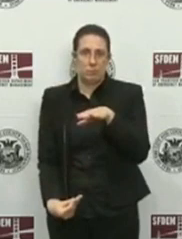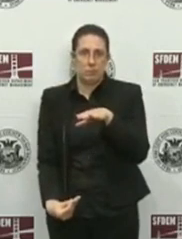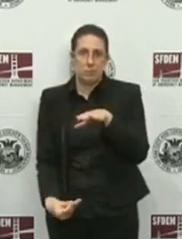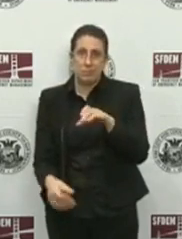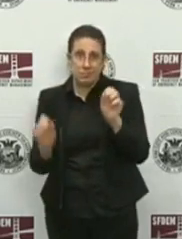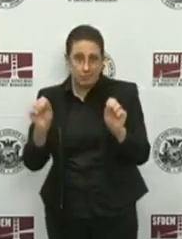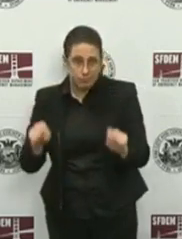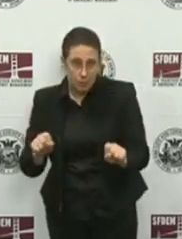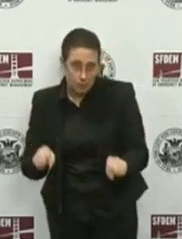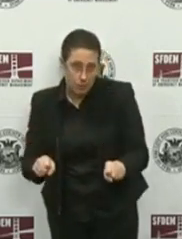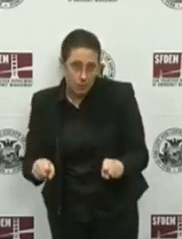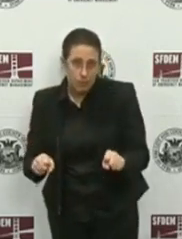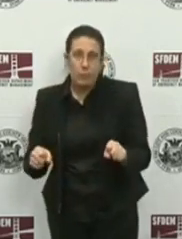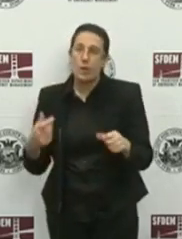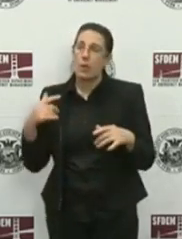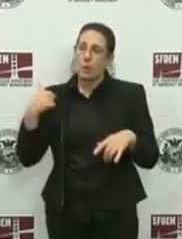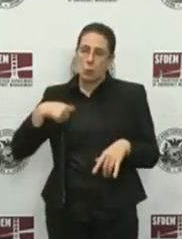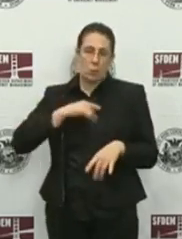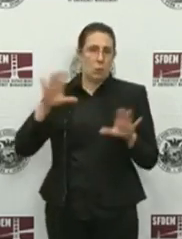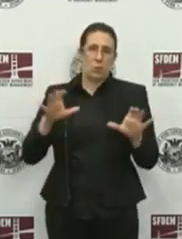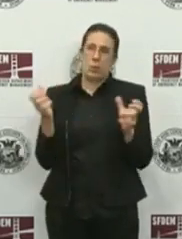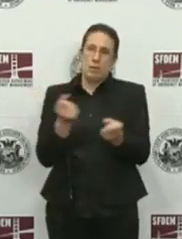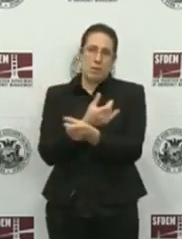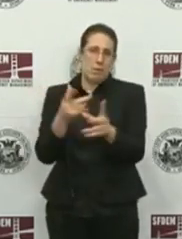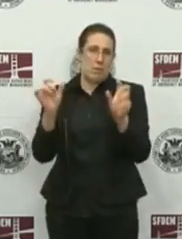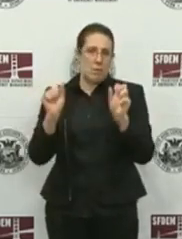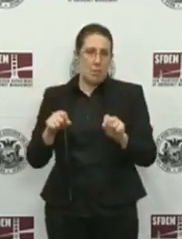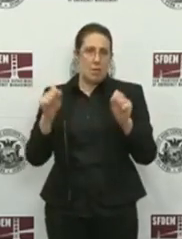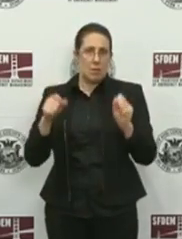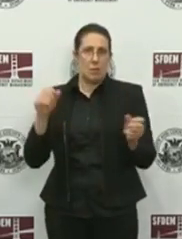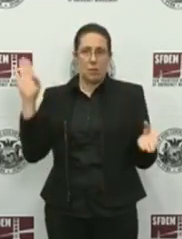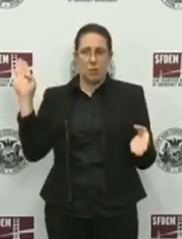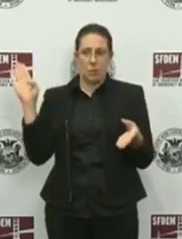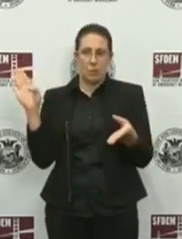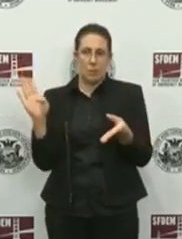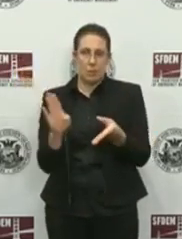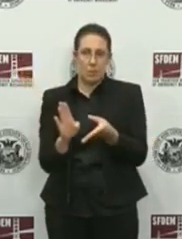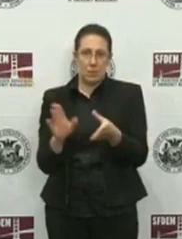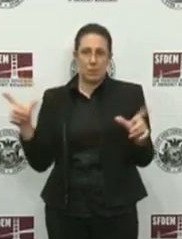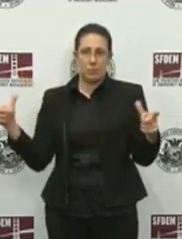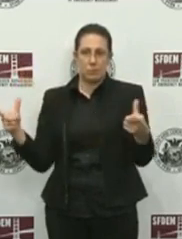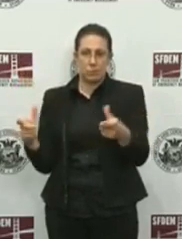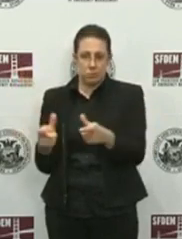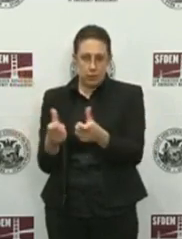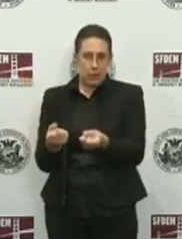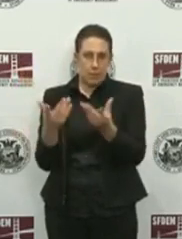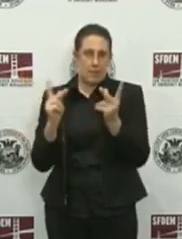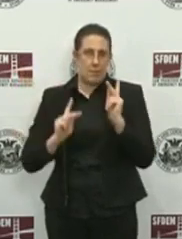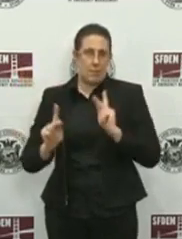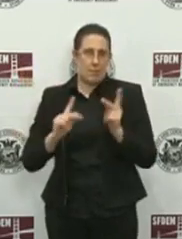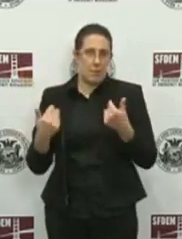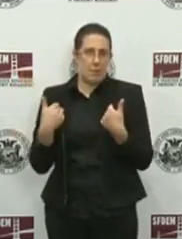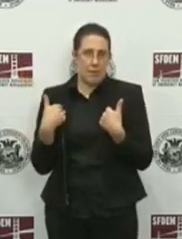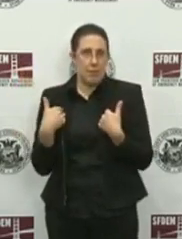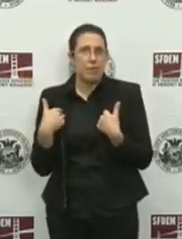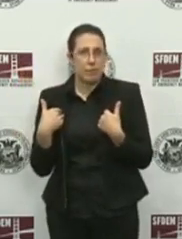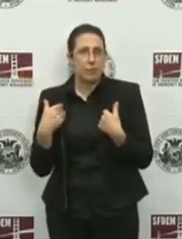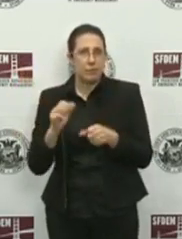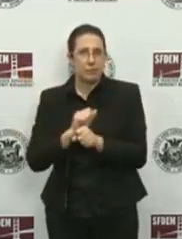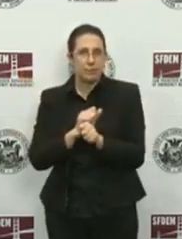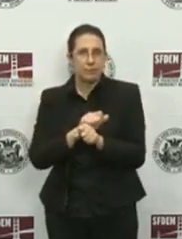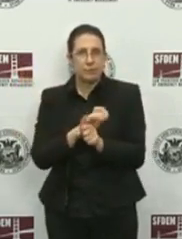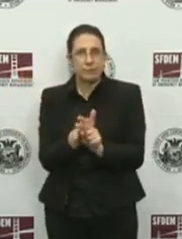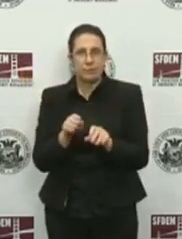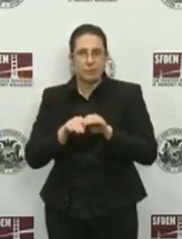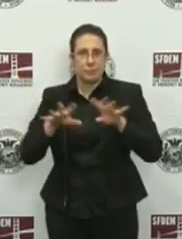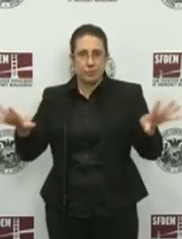doing everything we can for them and to reduce the size of the outbreak. We have taken and will continue to take aggressive